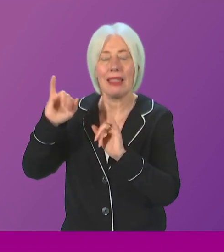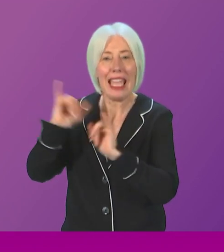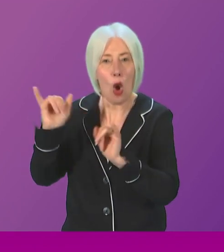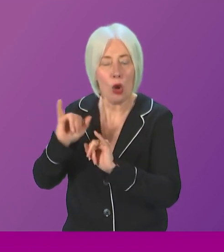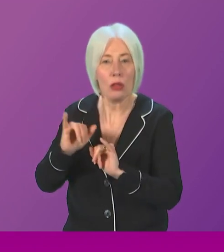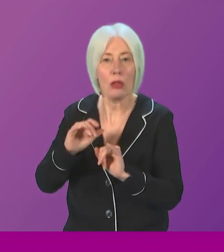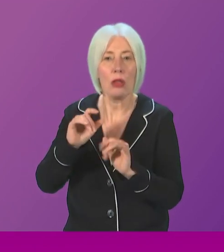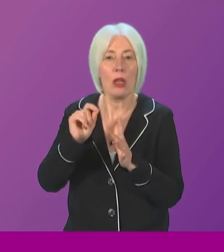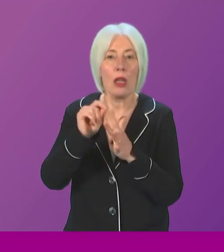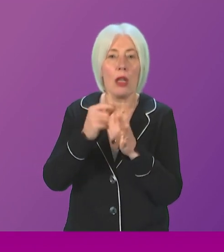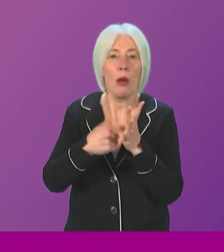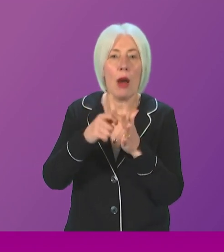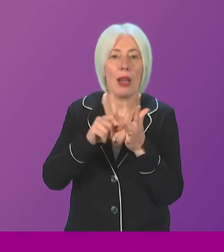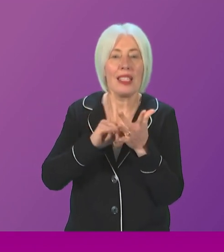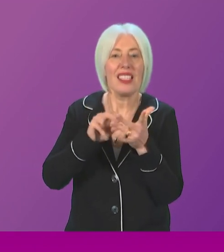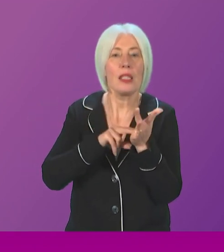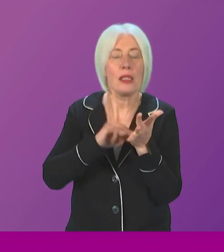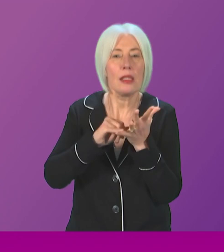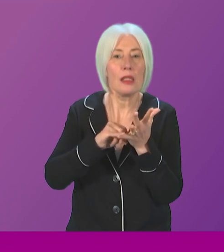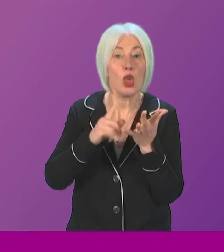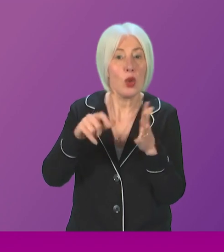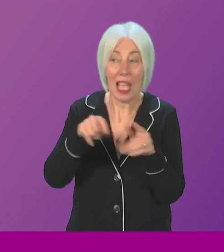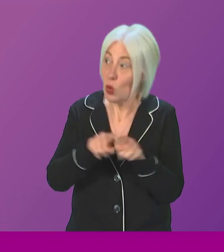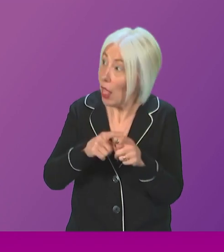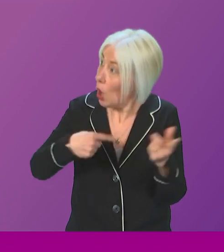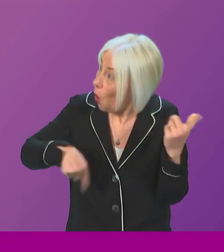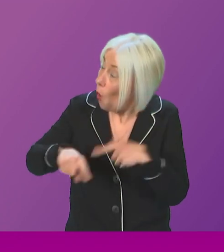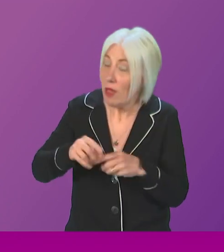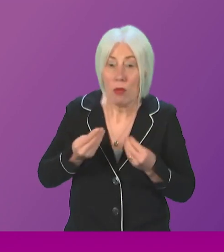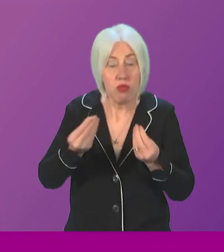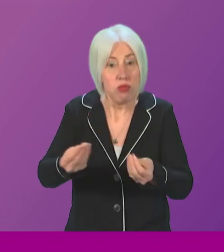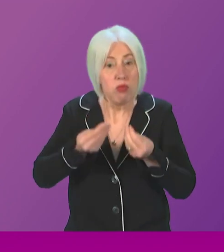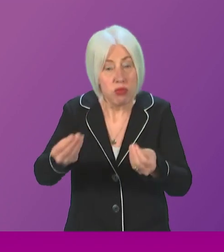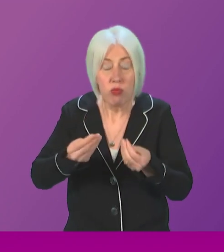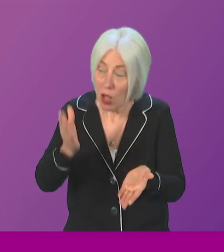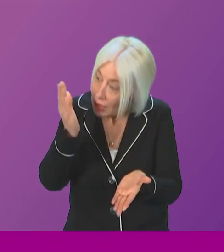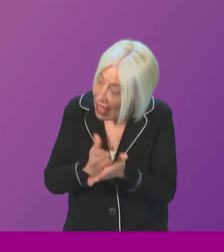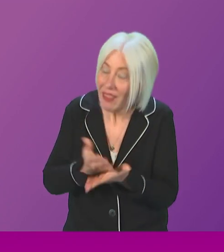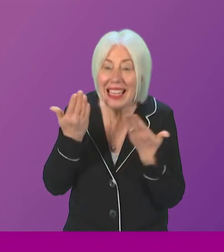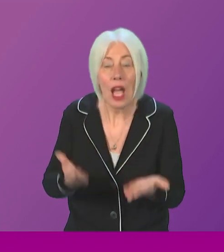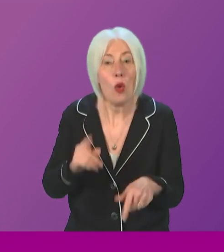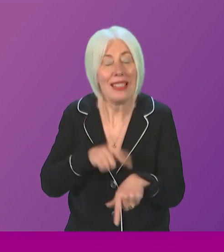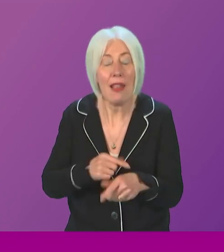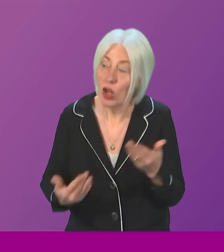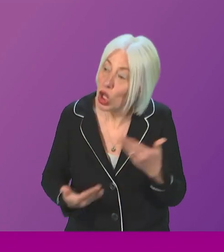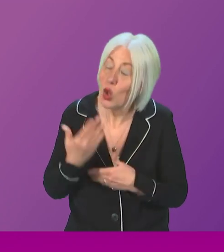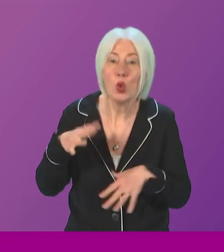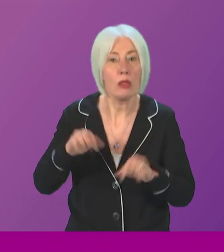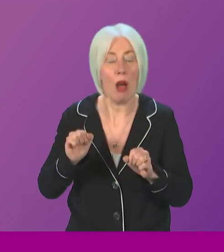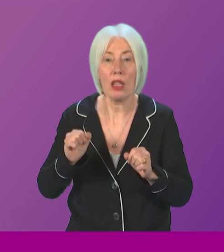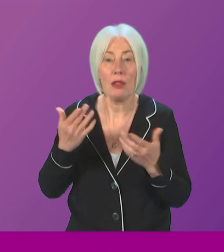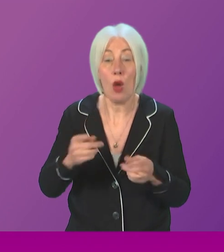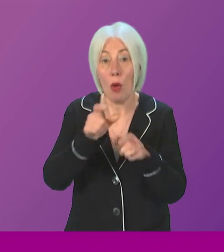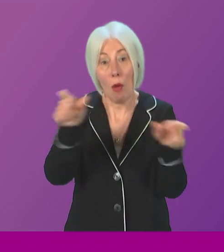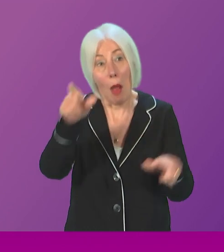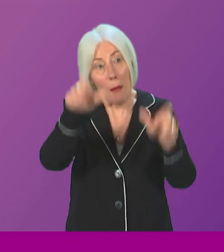for new leadership, of course, which I'm delighted to bring to this government, a time for a fresh start. The people of Scotland recognise that. Maybe it's